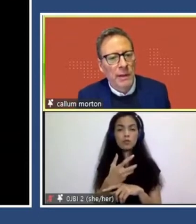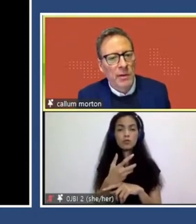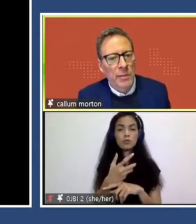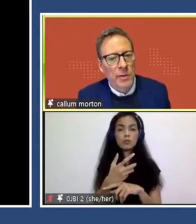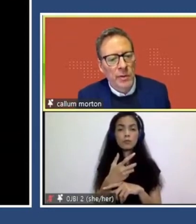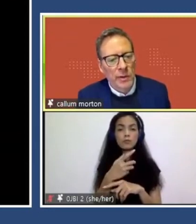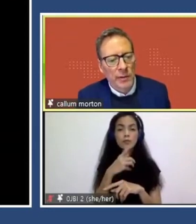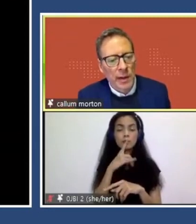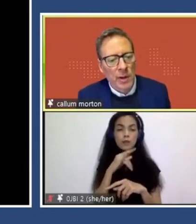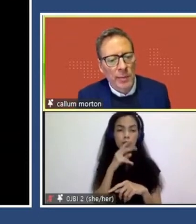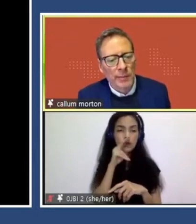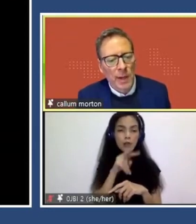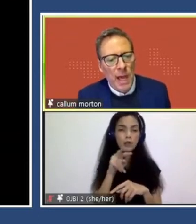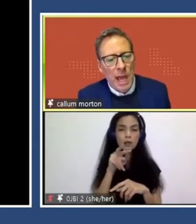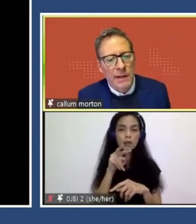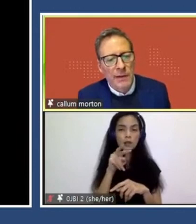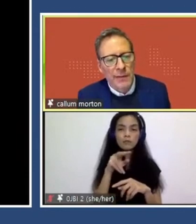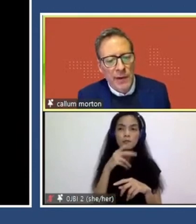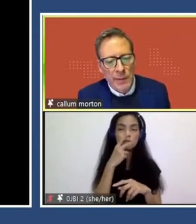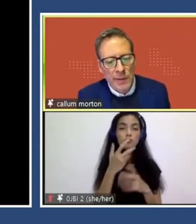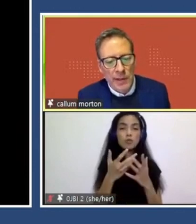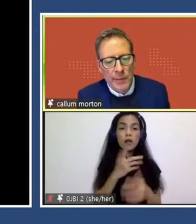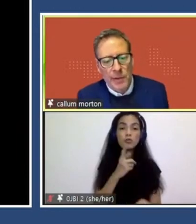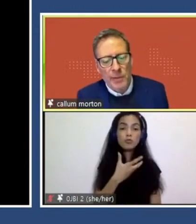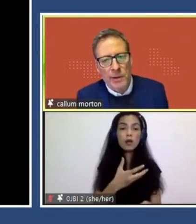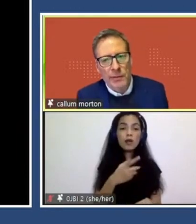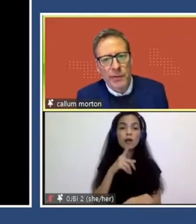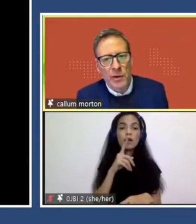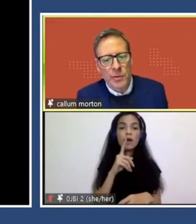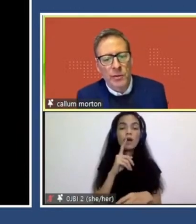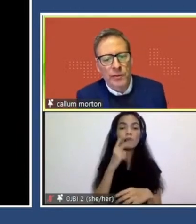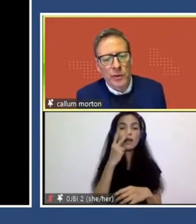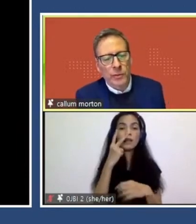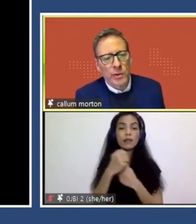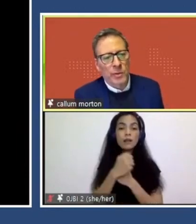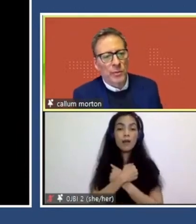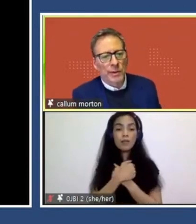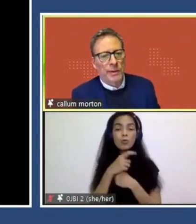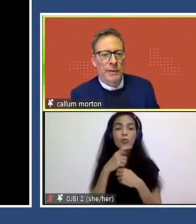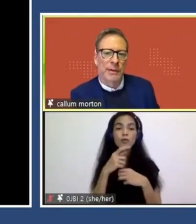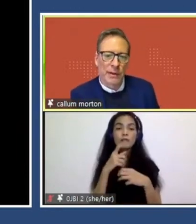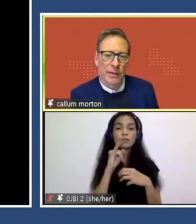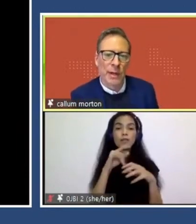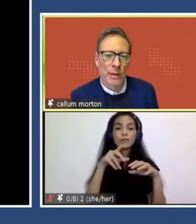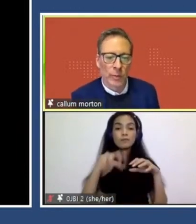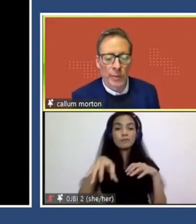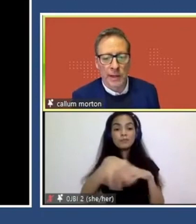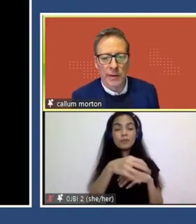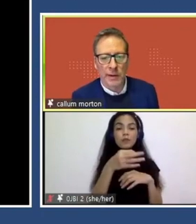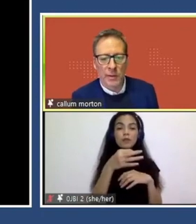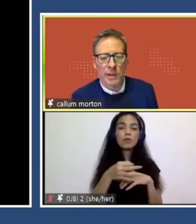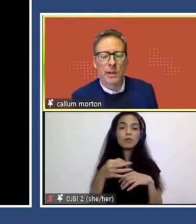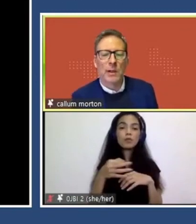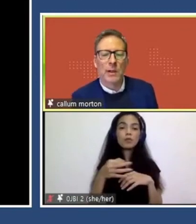uh, in these sculptures around Melbourne. And a very famous, down the bottom right, sculpture called Vault, which was once in a city square,